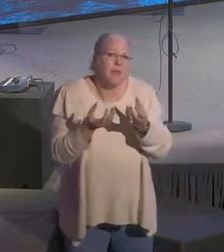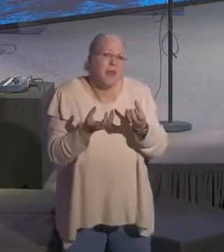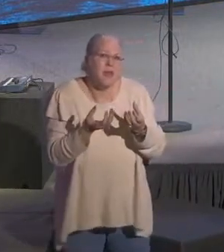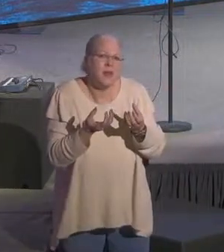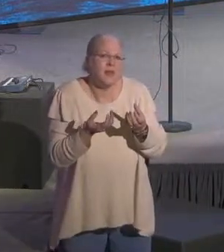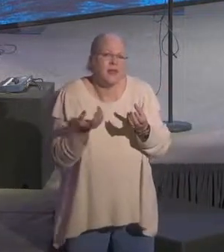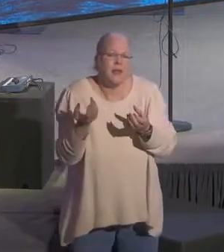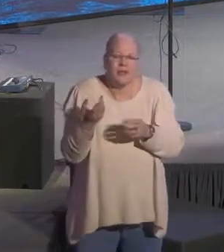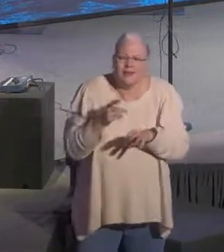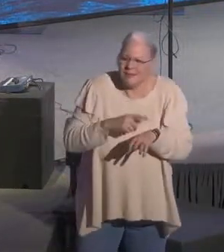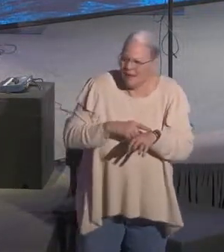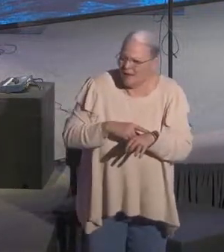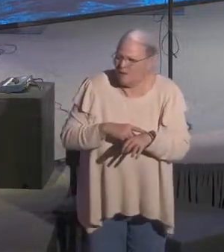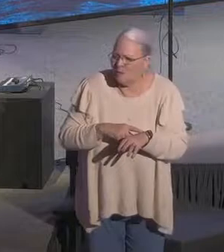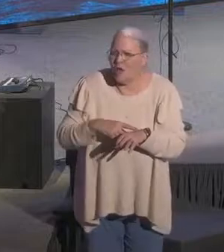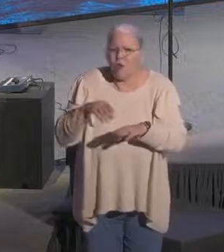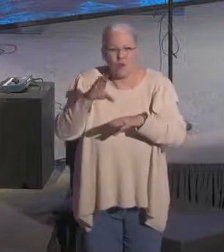upon,